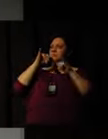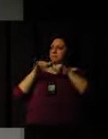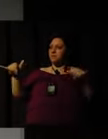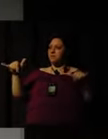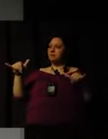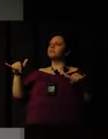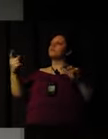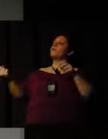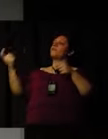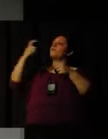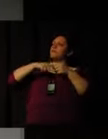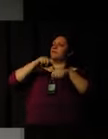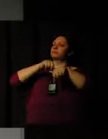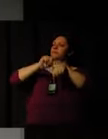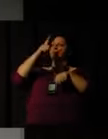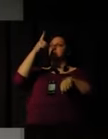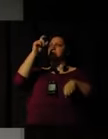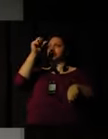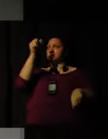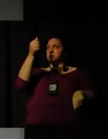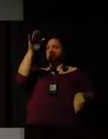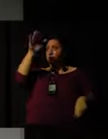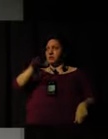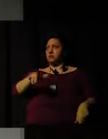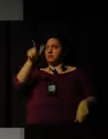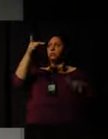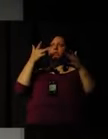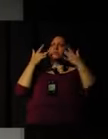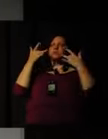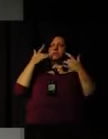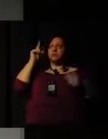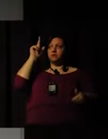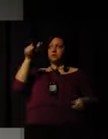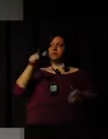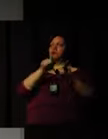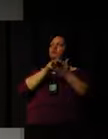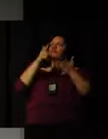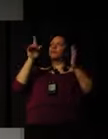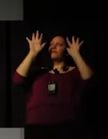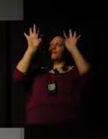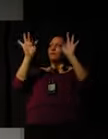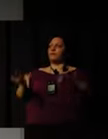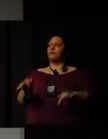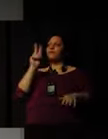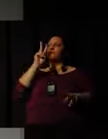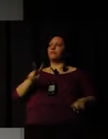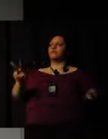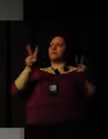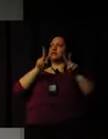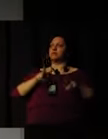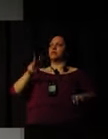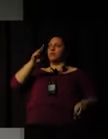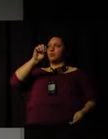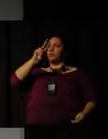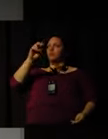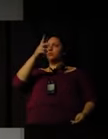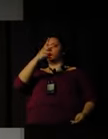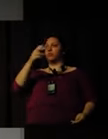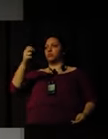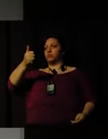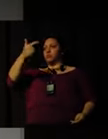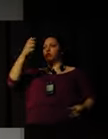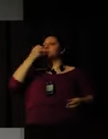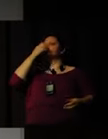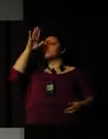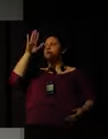for the poster session and the working market. And we will resume work in the theater with